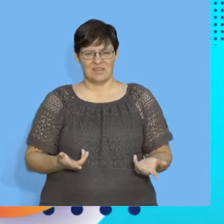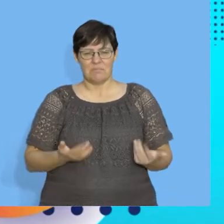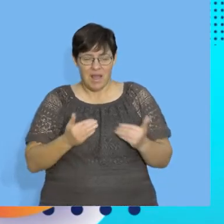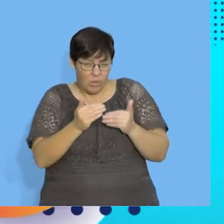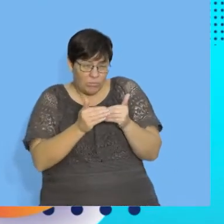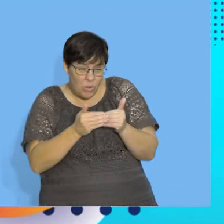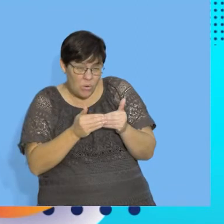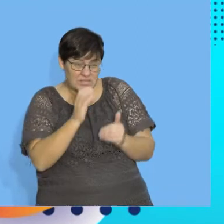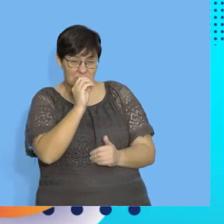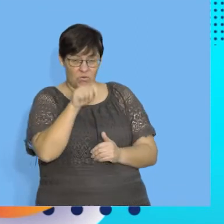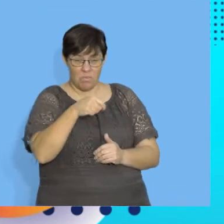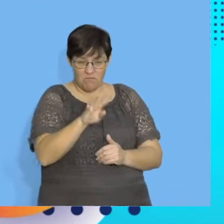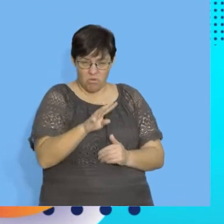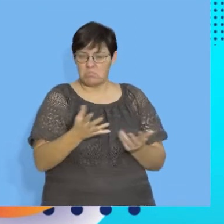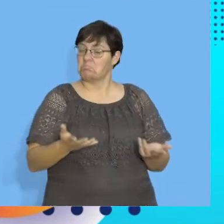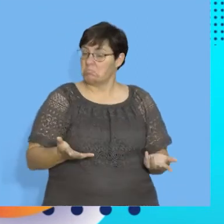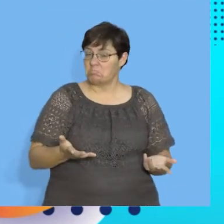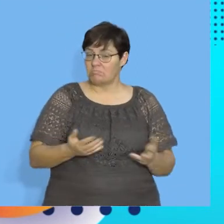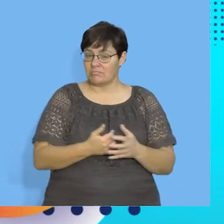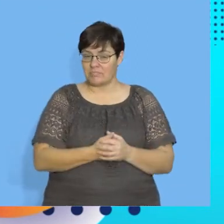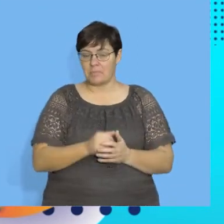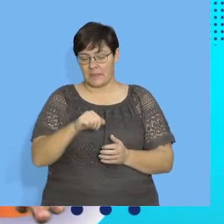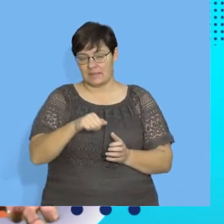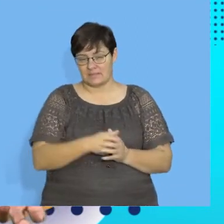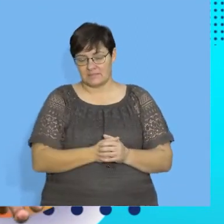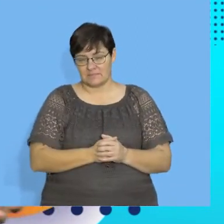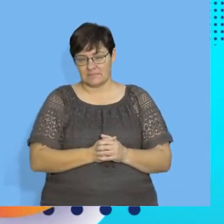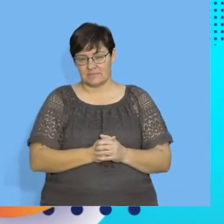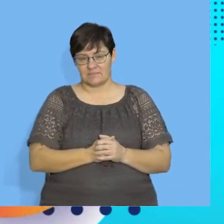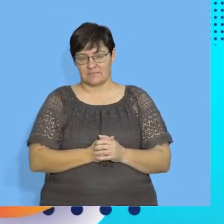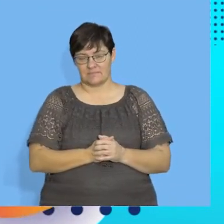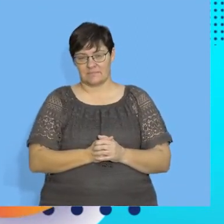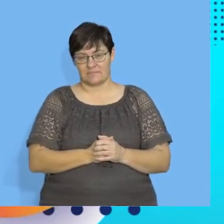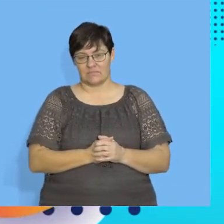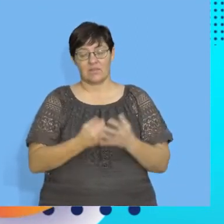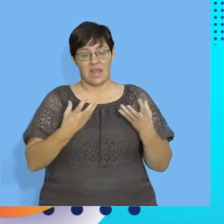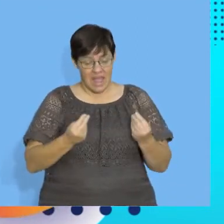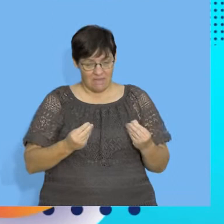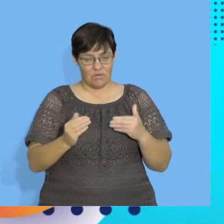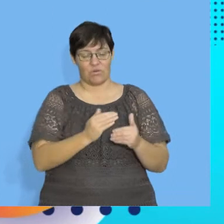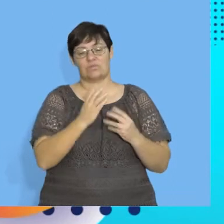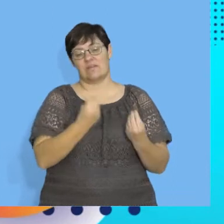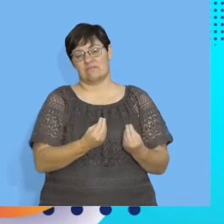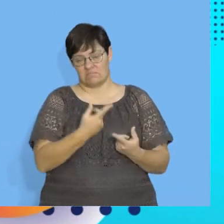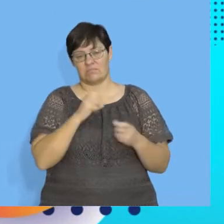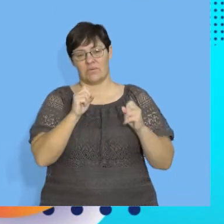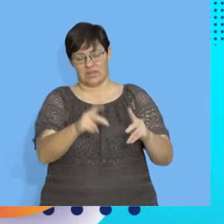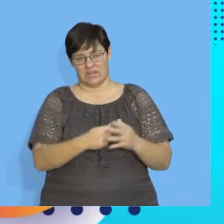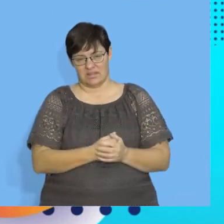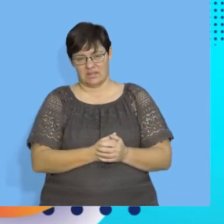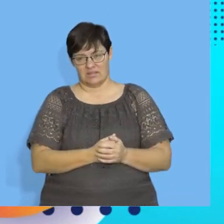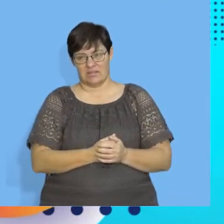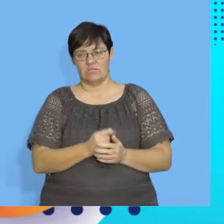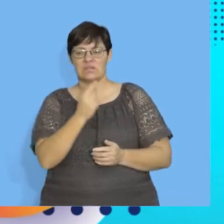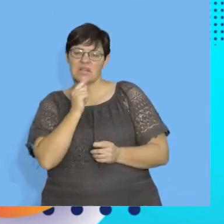Do we have something close to negative 0.4? Yes. If you have something close to that, that's okay.